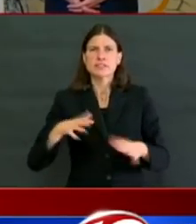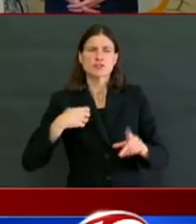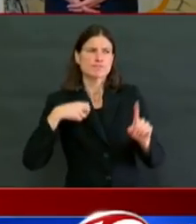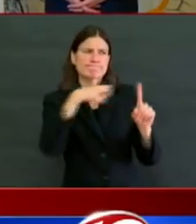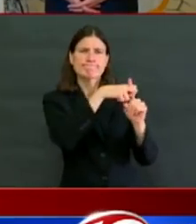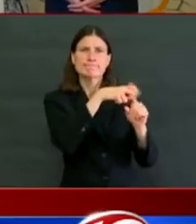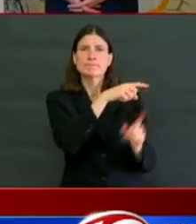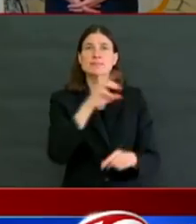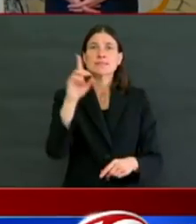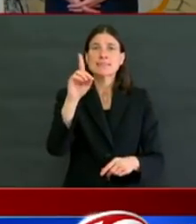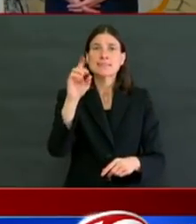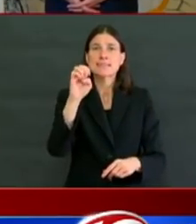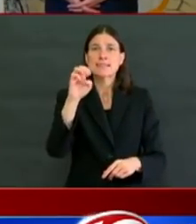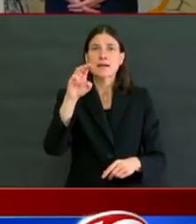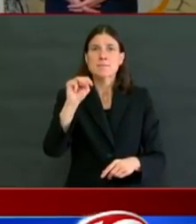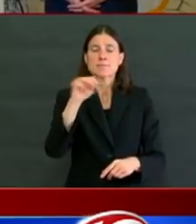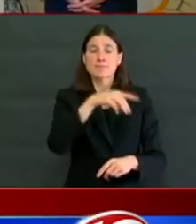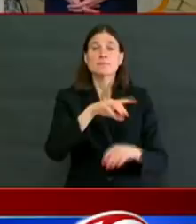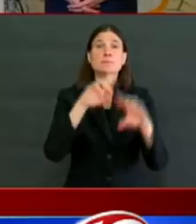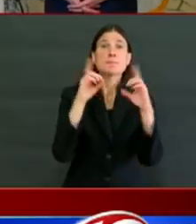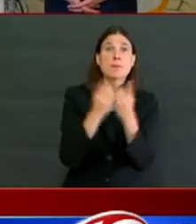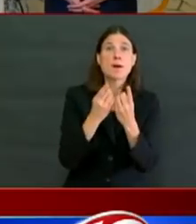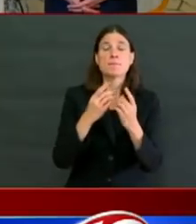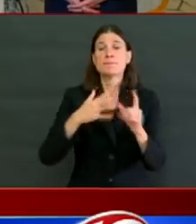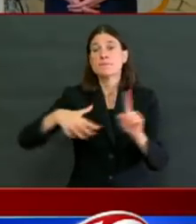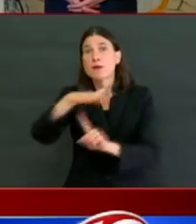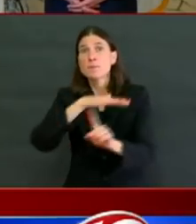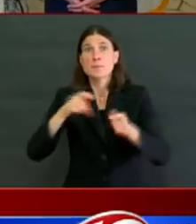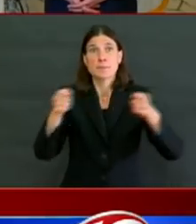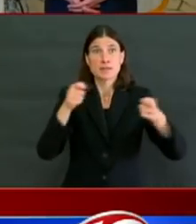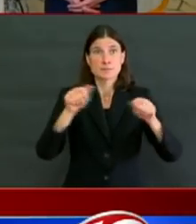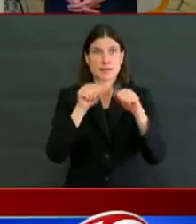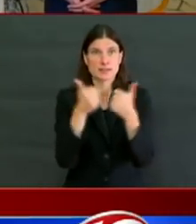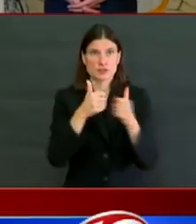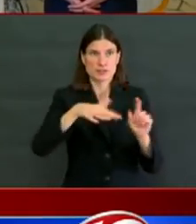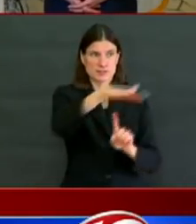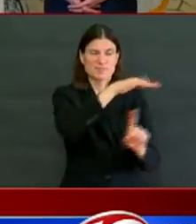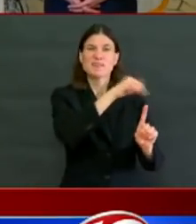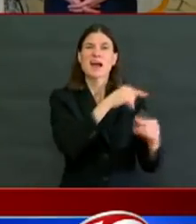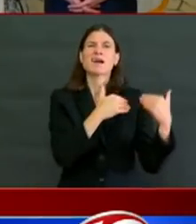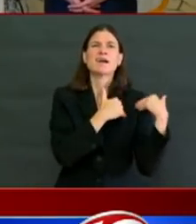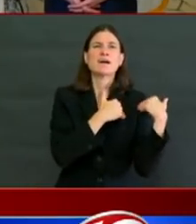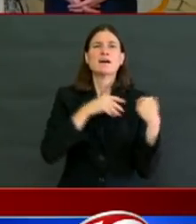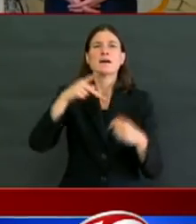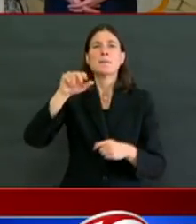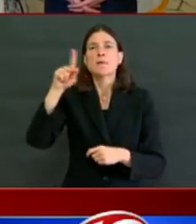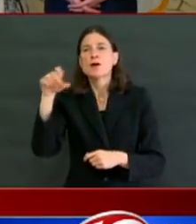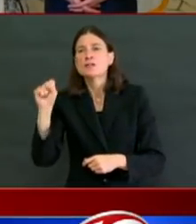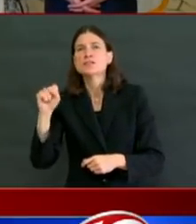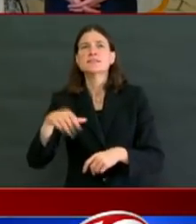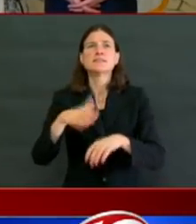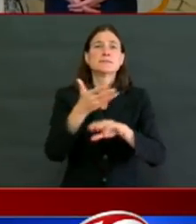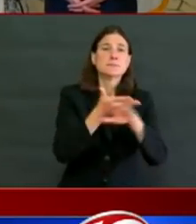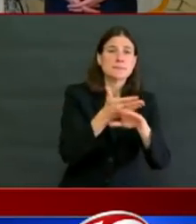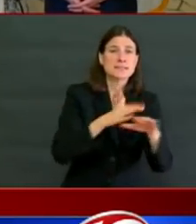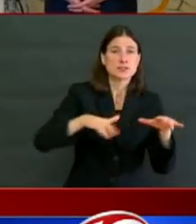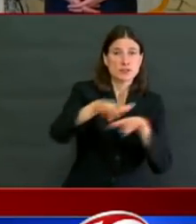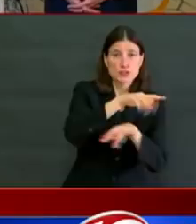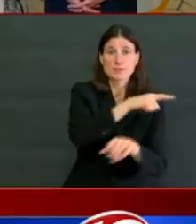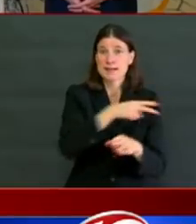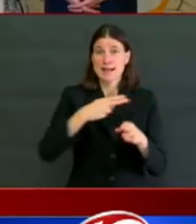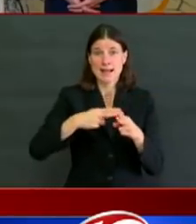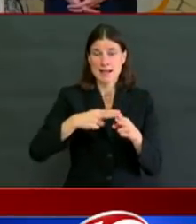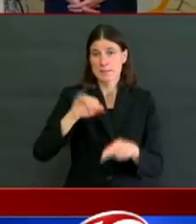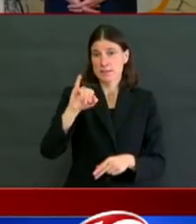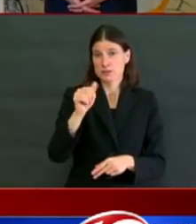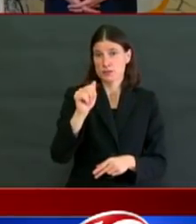around the reopening of our parks and beaches. And I'll say one of the difficult decisions I've had to make